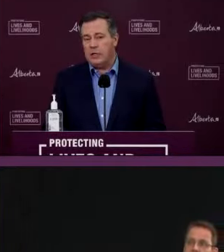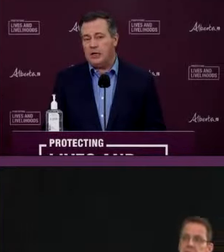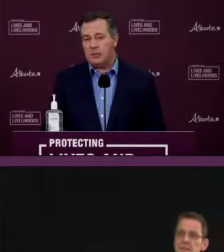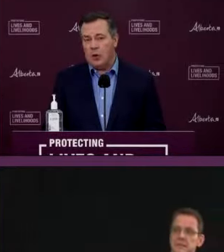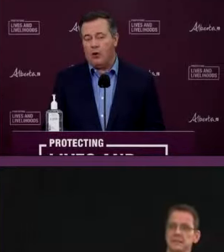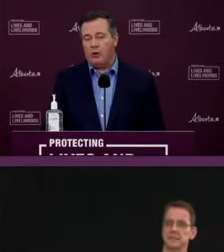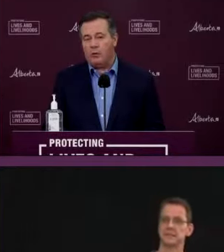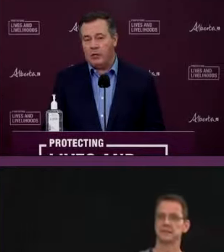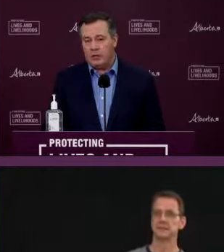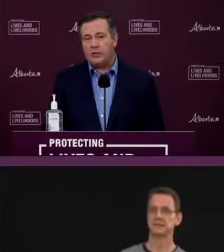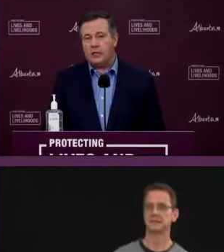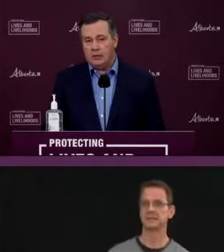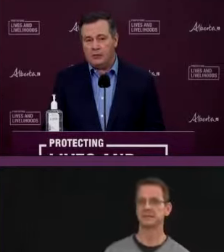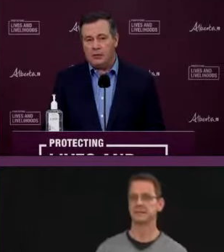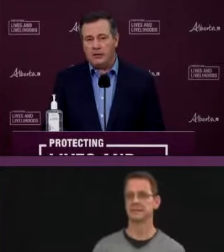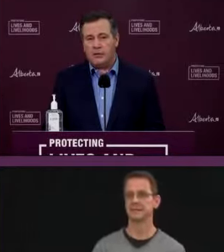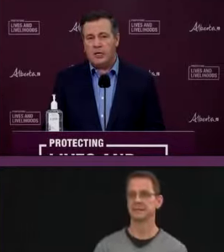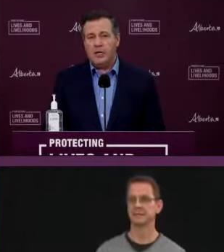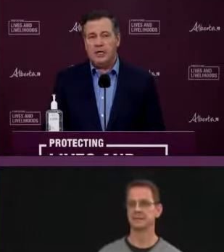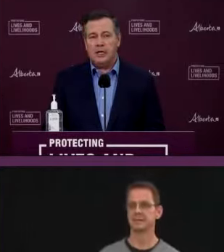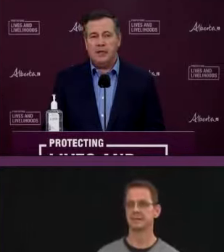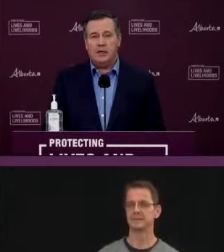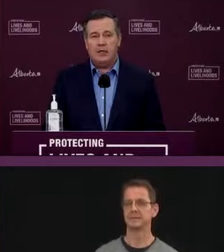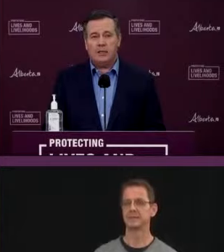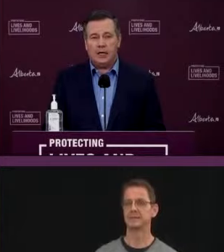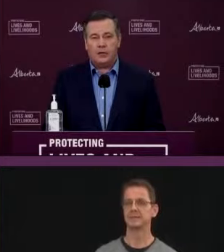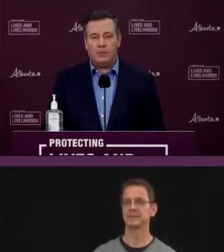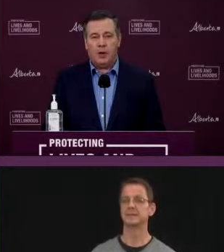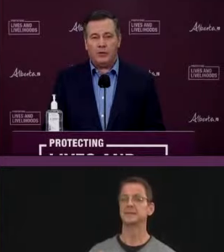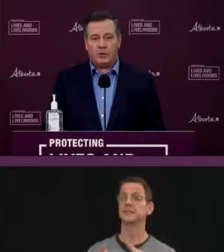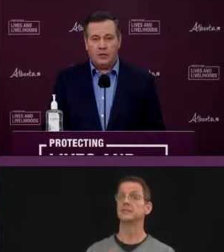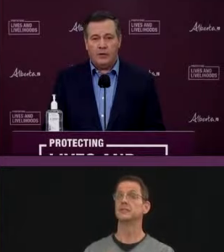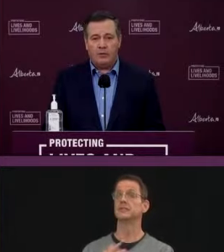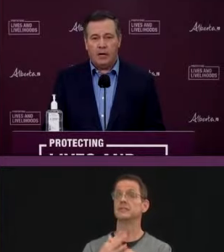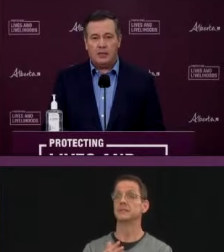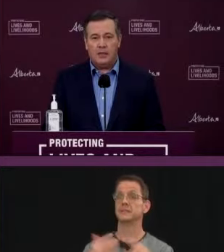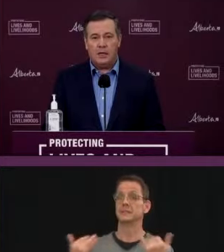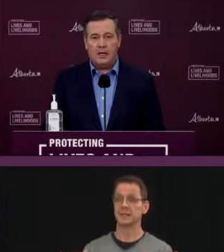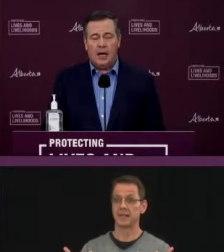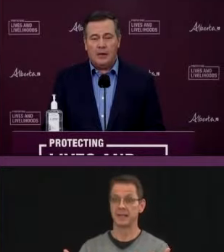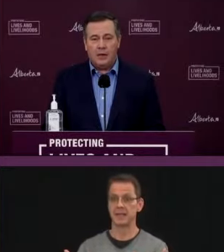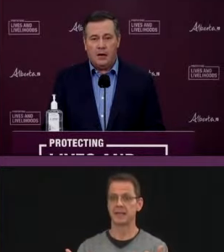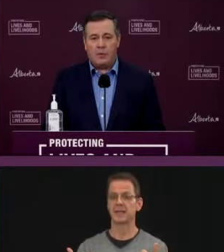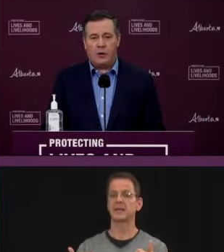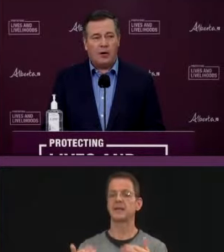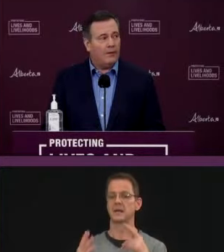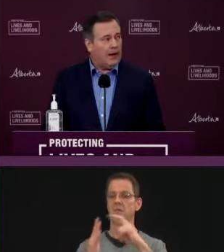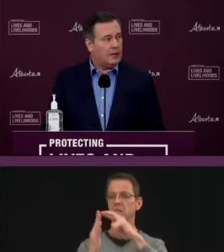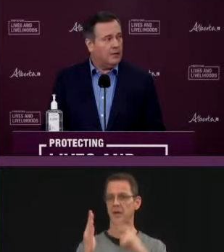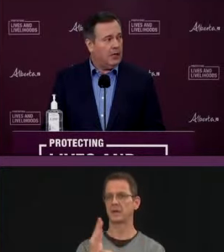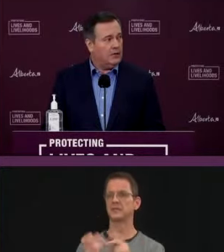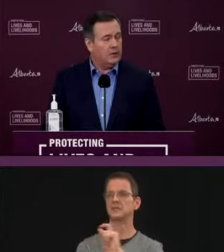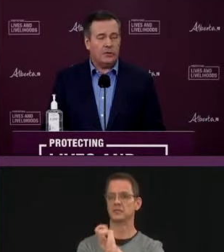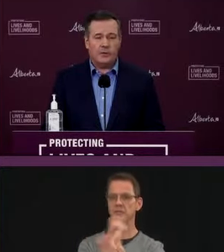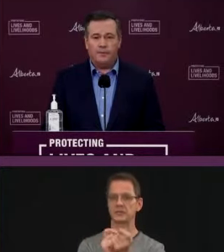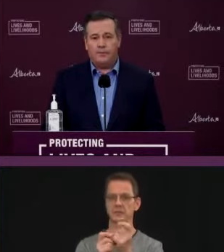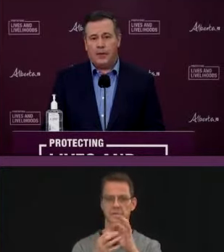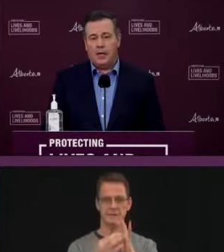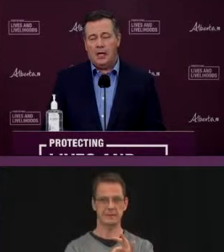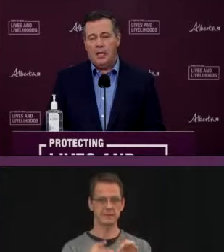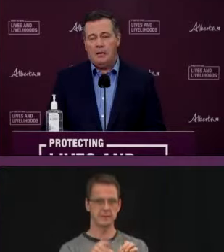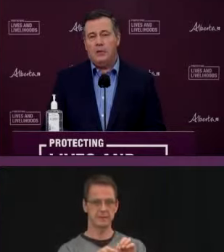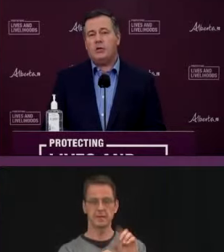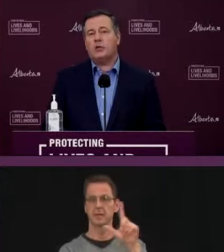have seen a small recent increase in the testing positivity rate and the number of active cases.